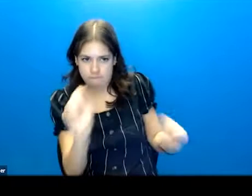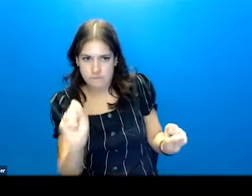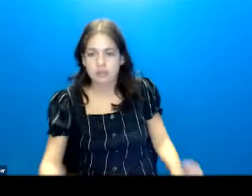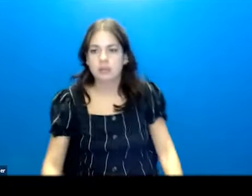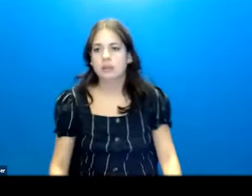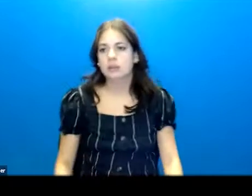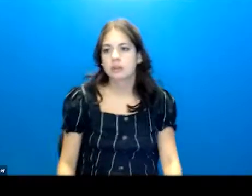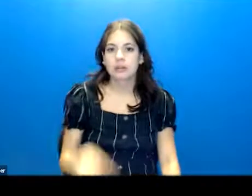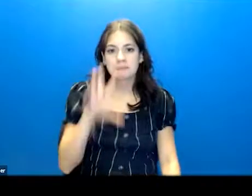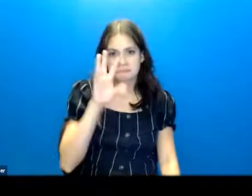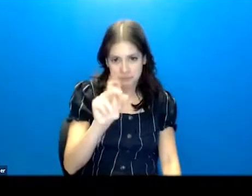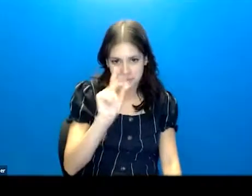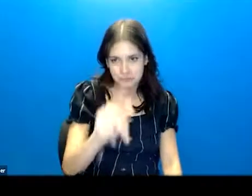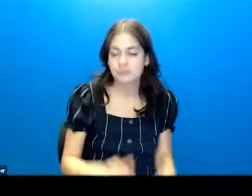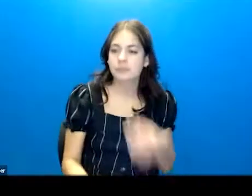Okay.